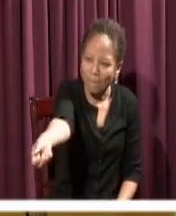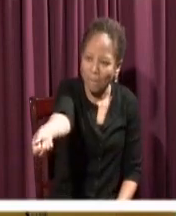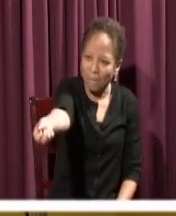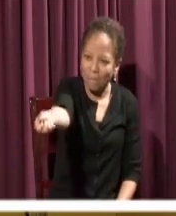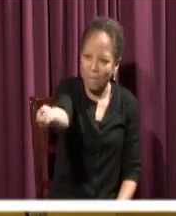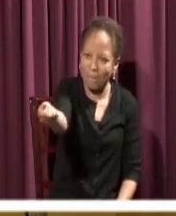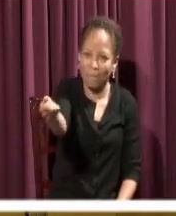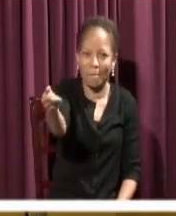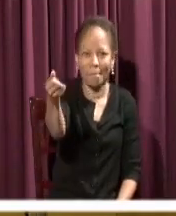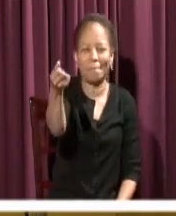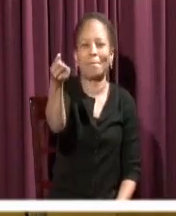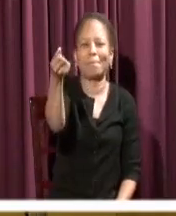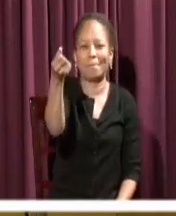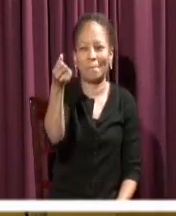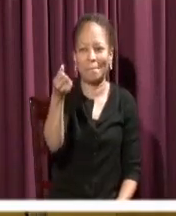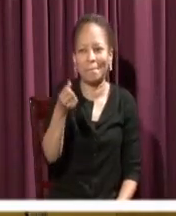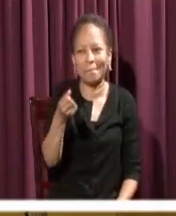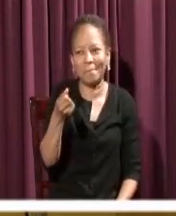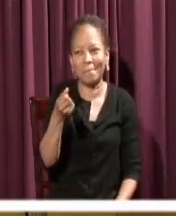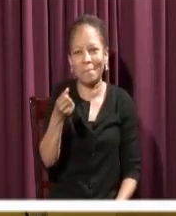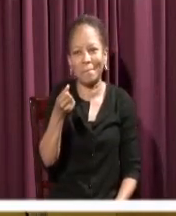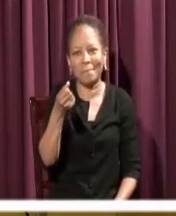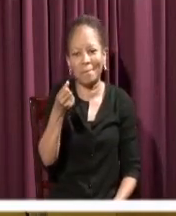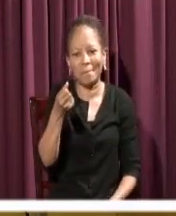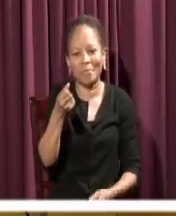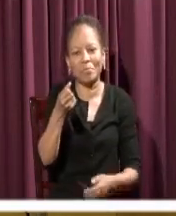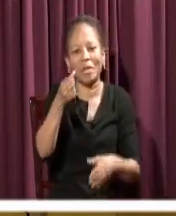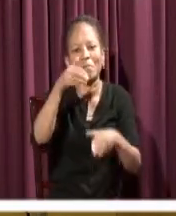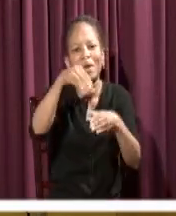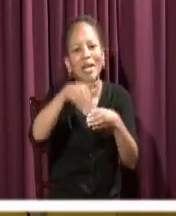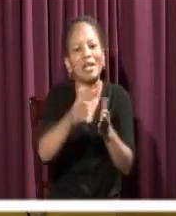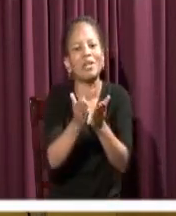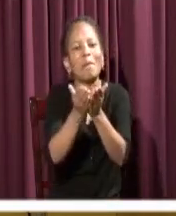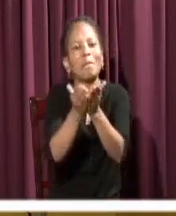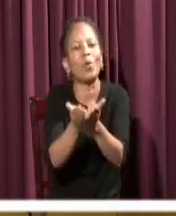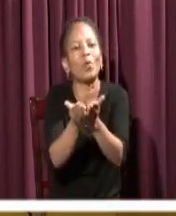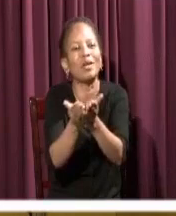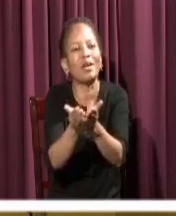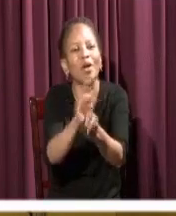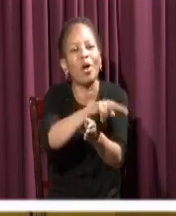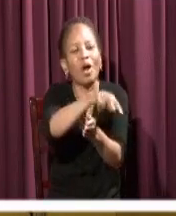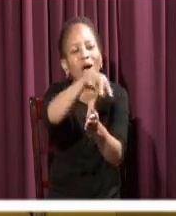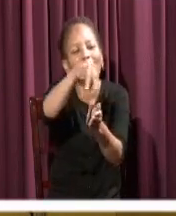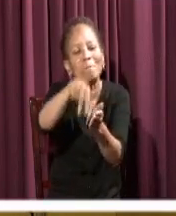And gets back into the boat with him. This is the most beautiful text.